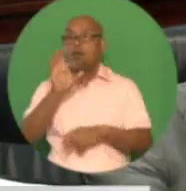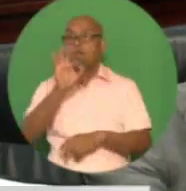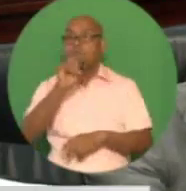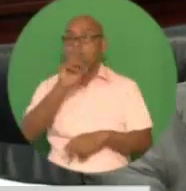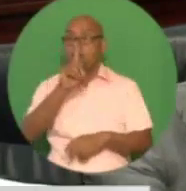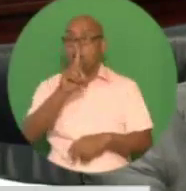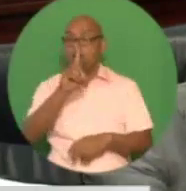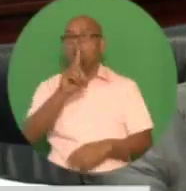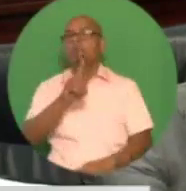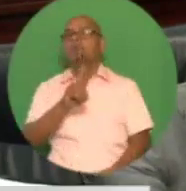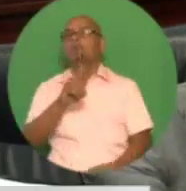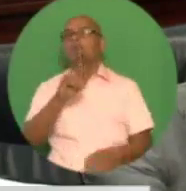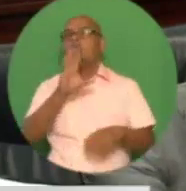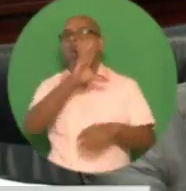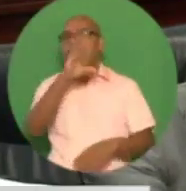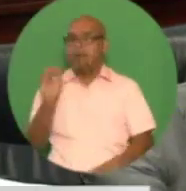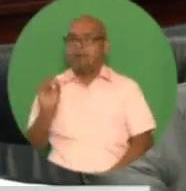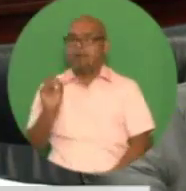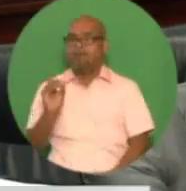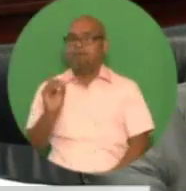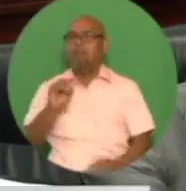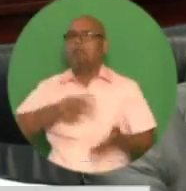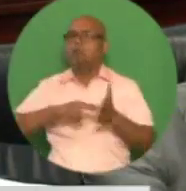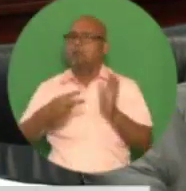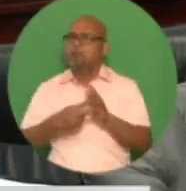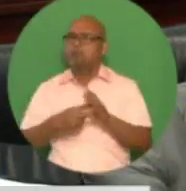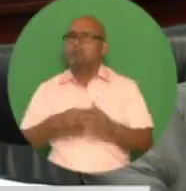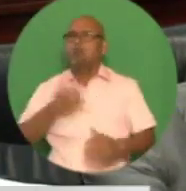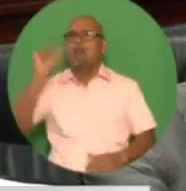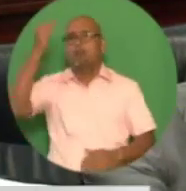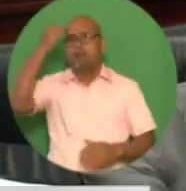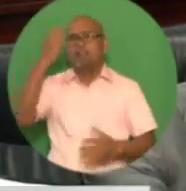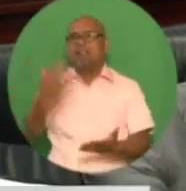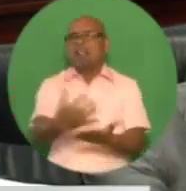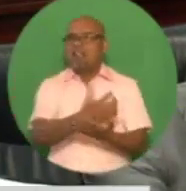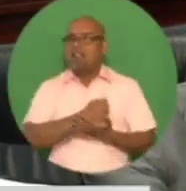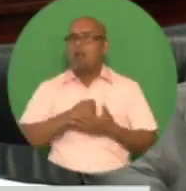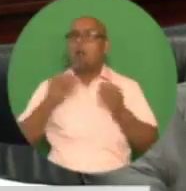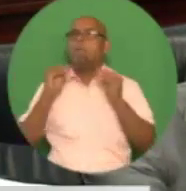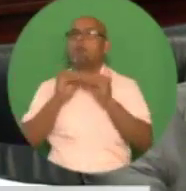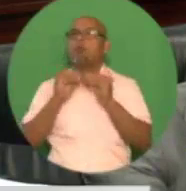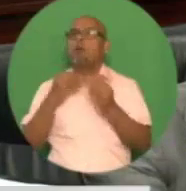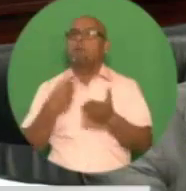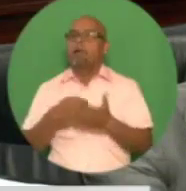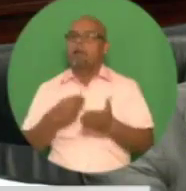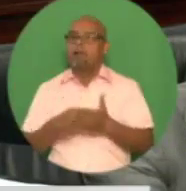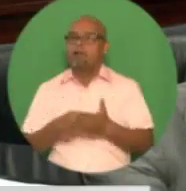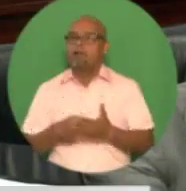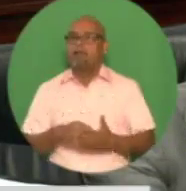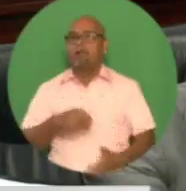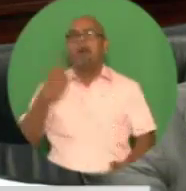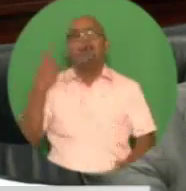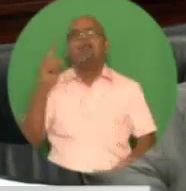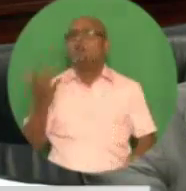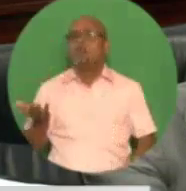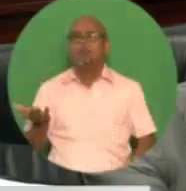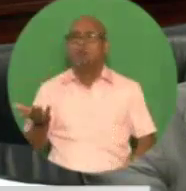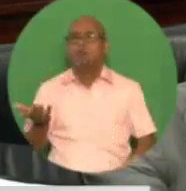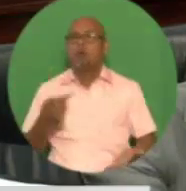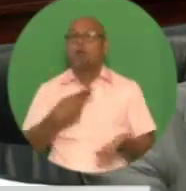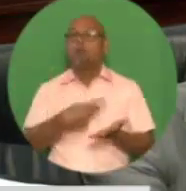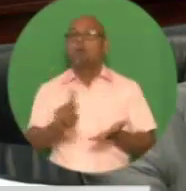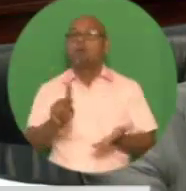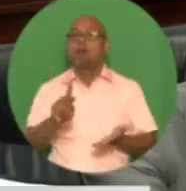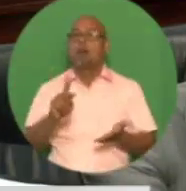enabled the government to monetize certain assets previously held by Colonial Life Insurance Company and Clico Investment Bank